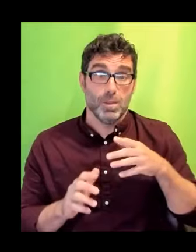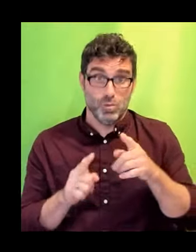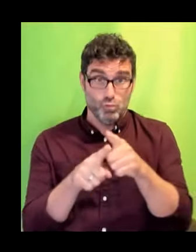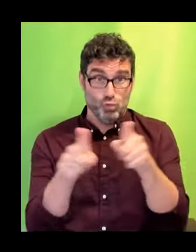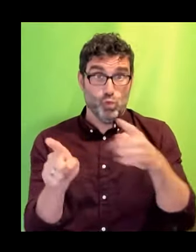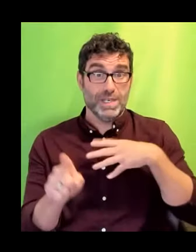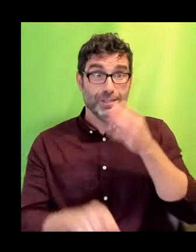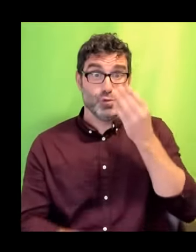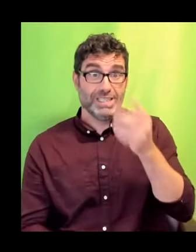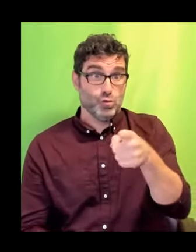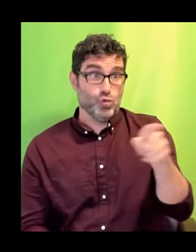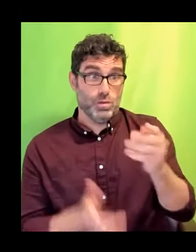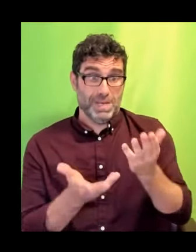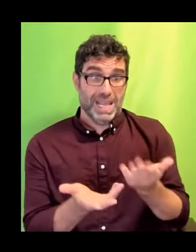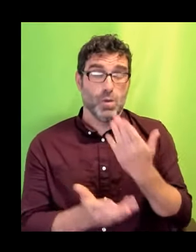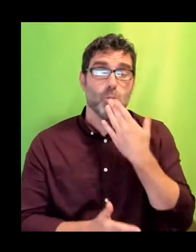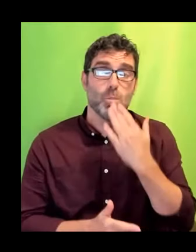space.